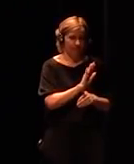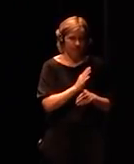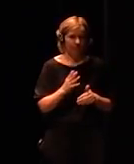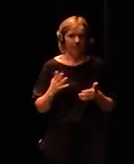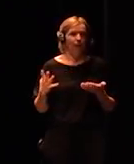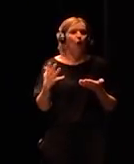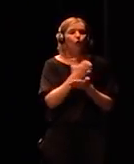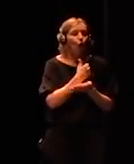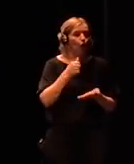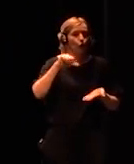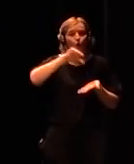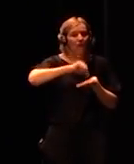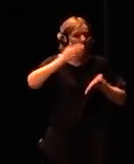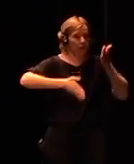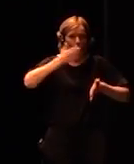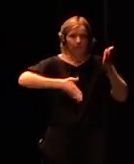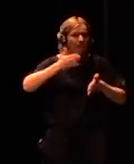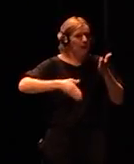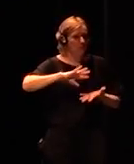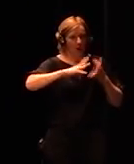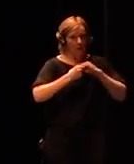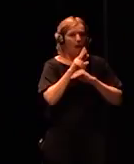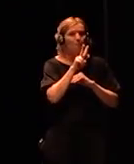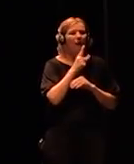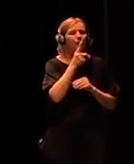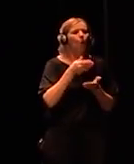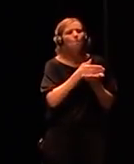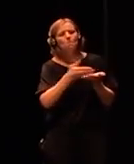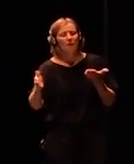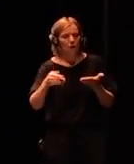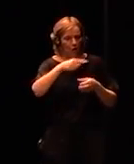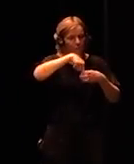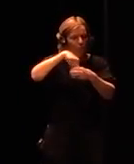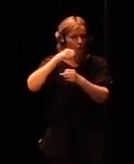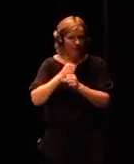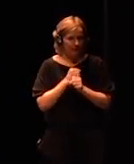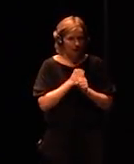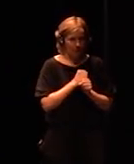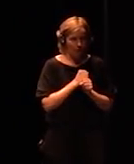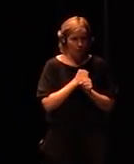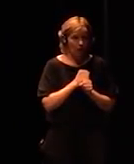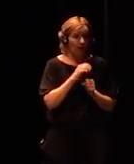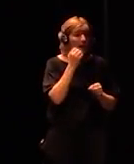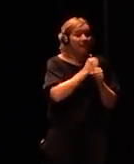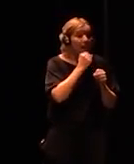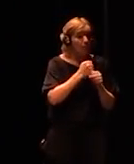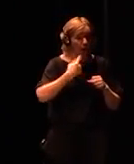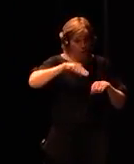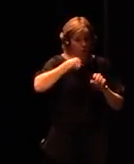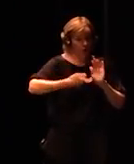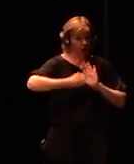21 million jobs not a very good job probably but a job is a job